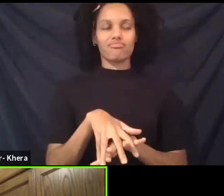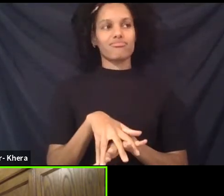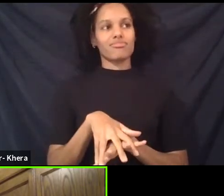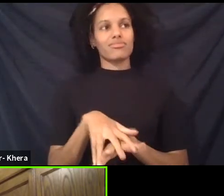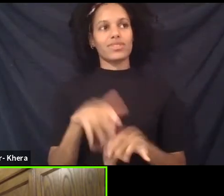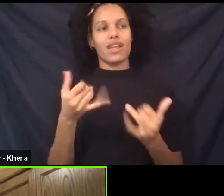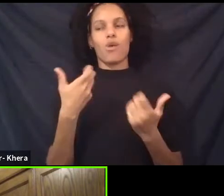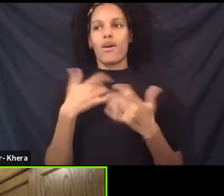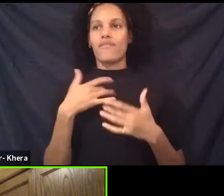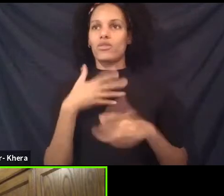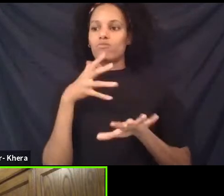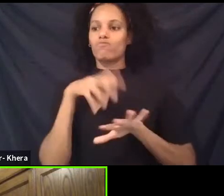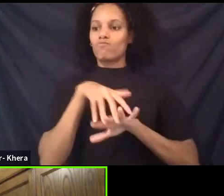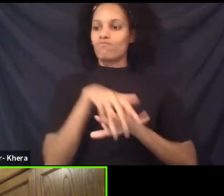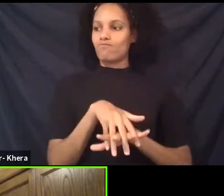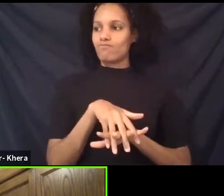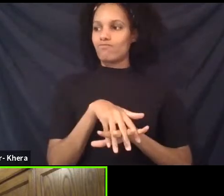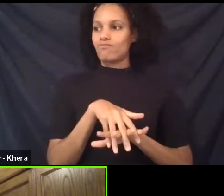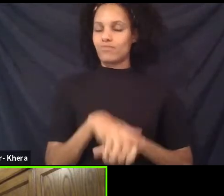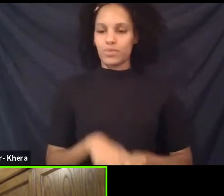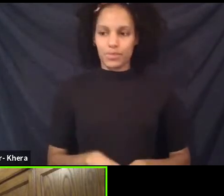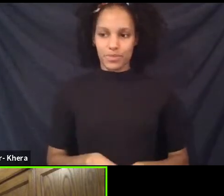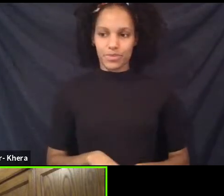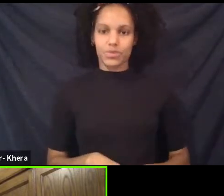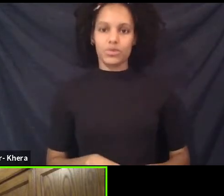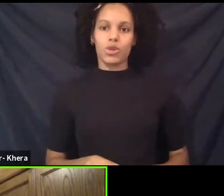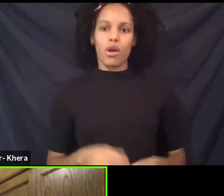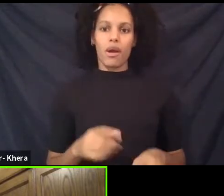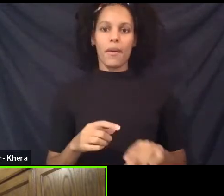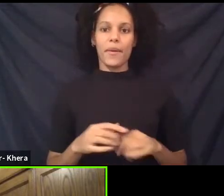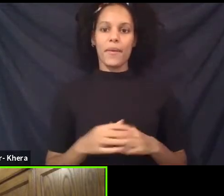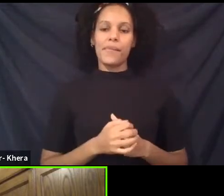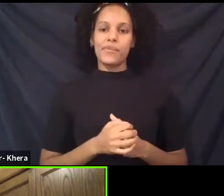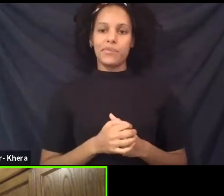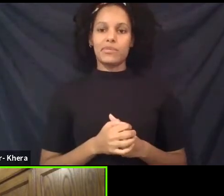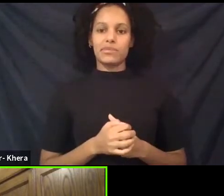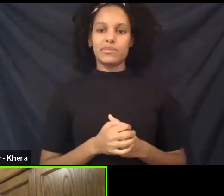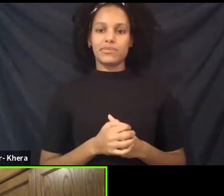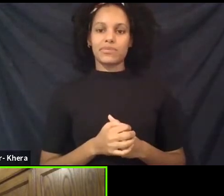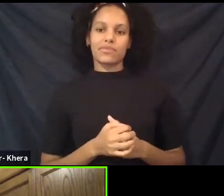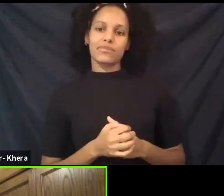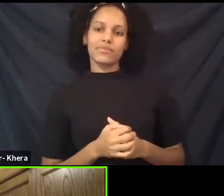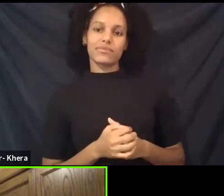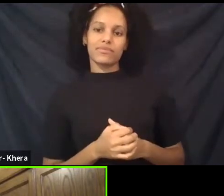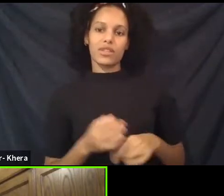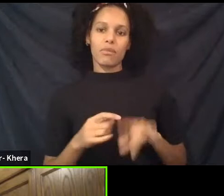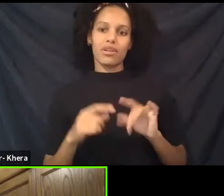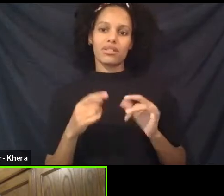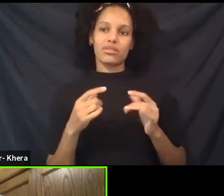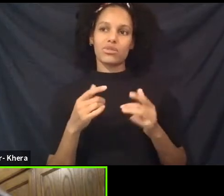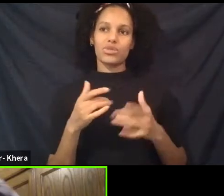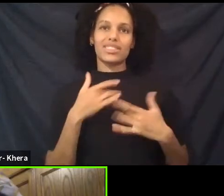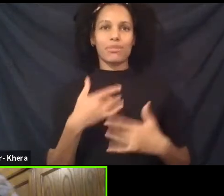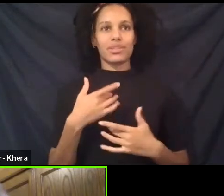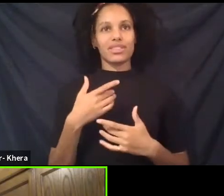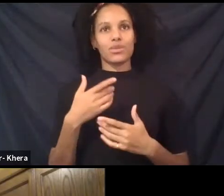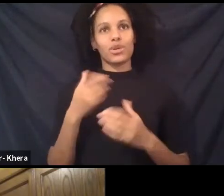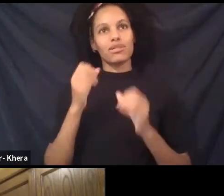holding the space of home so dear and in such a bubble as well. Cause I think we fantasize home as well.